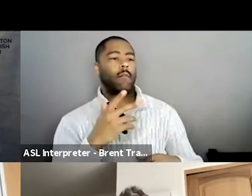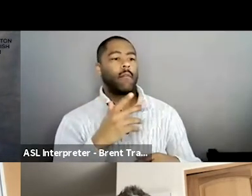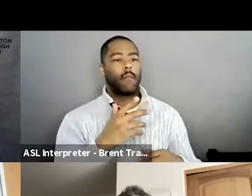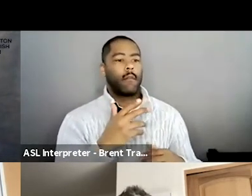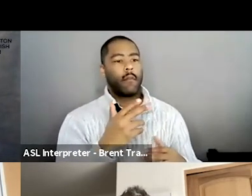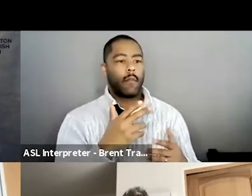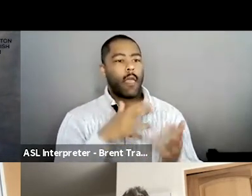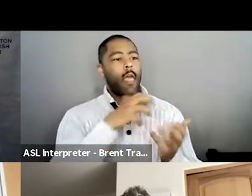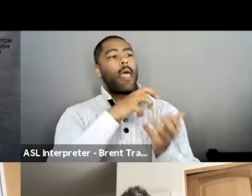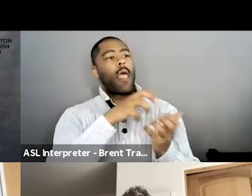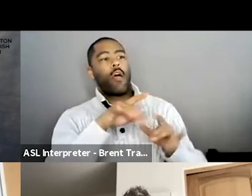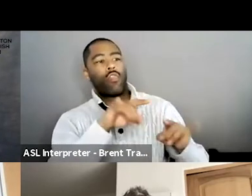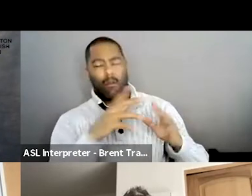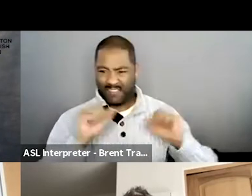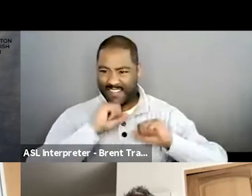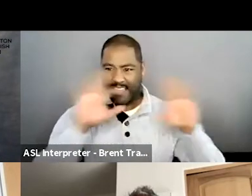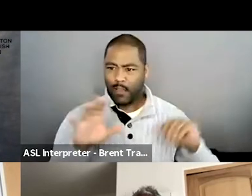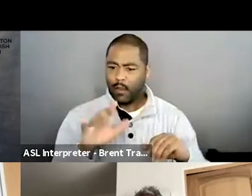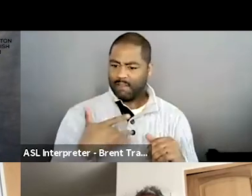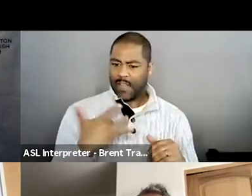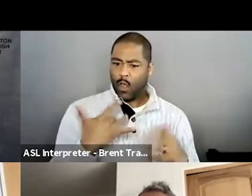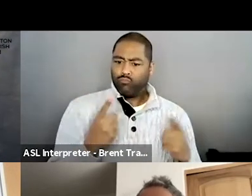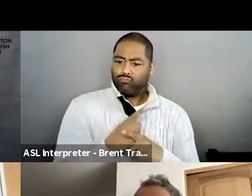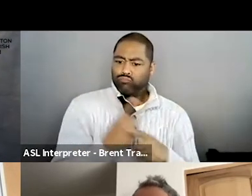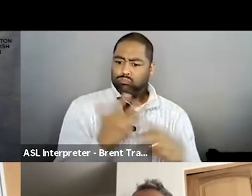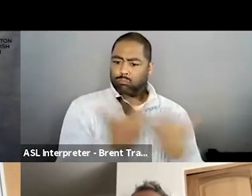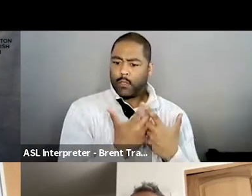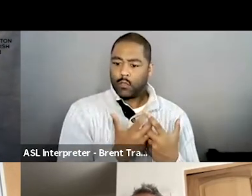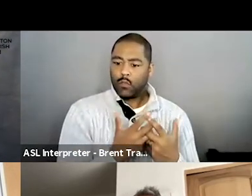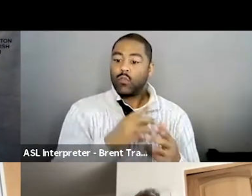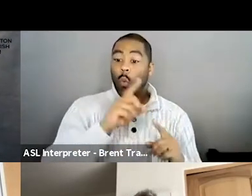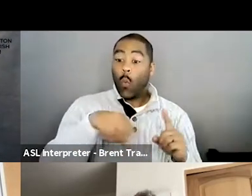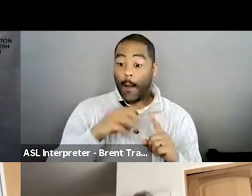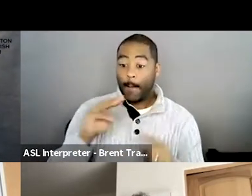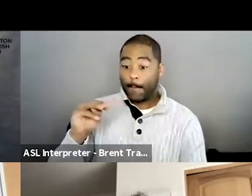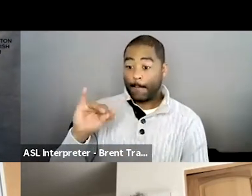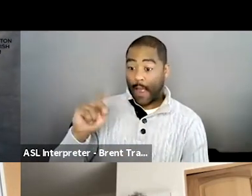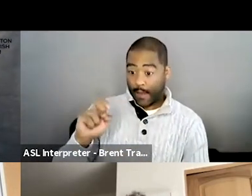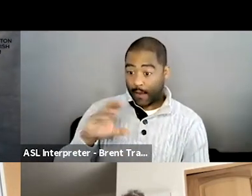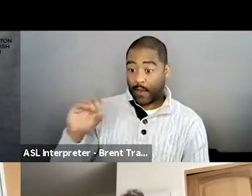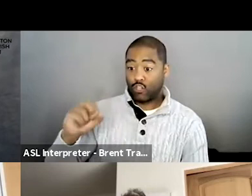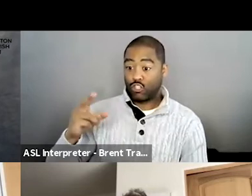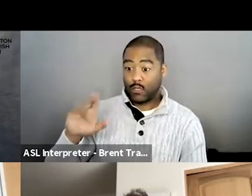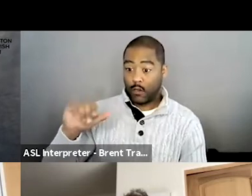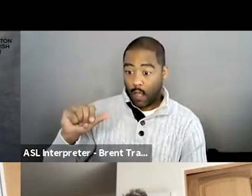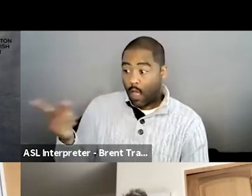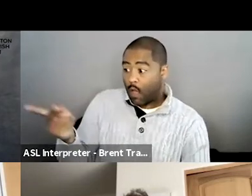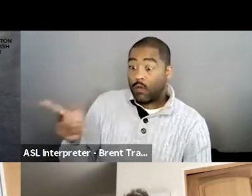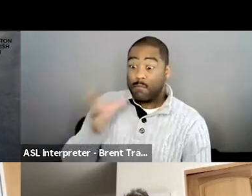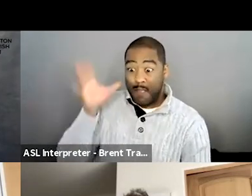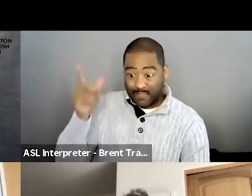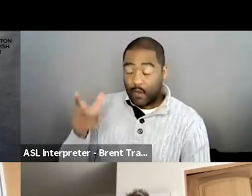the film when they first saw it? Yeah. mean, that's, it's really, that's more for Christina. I mean, I,